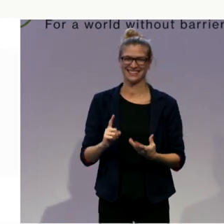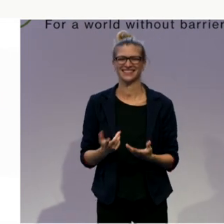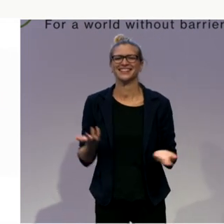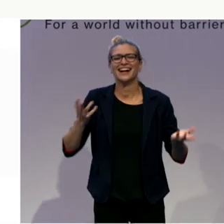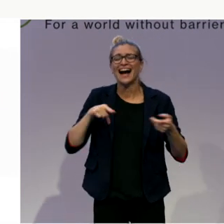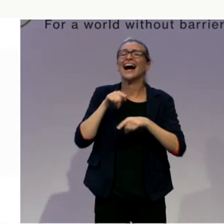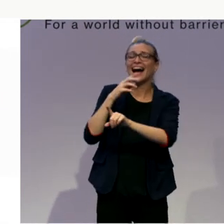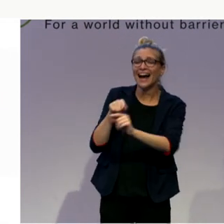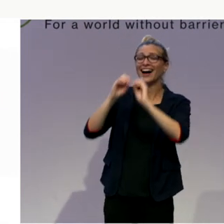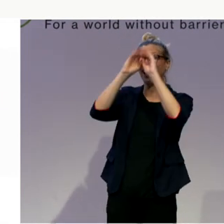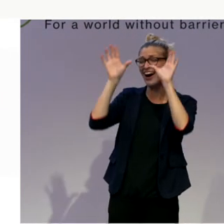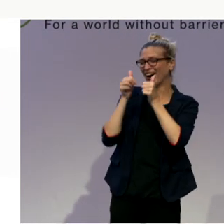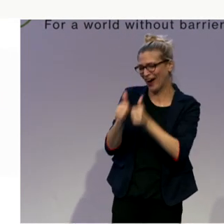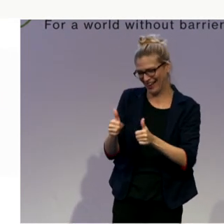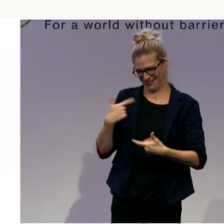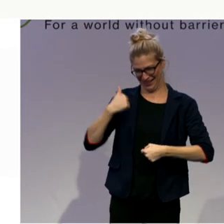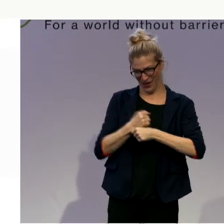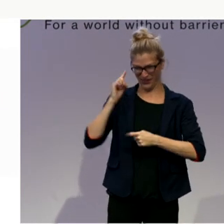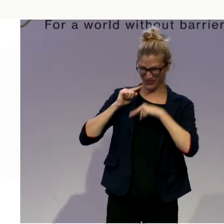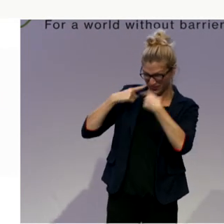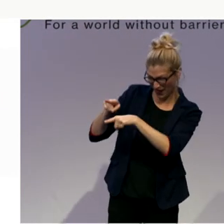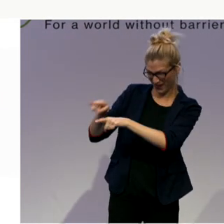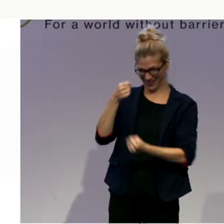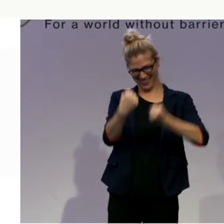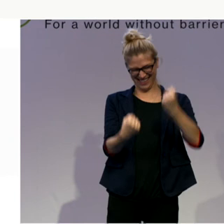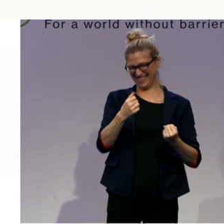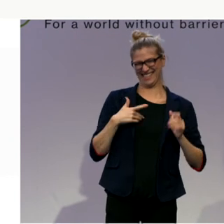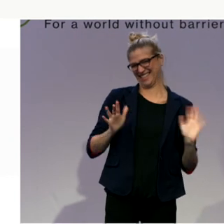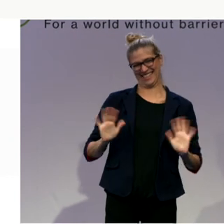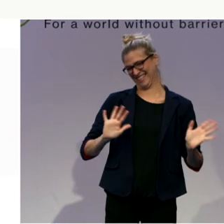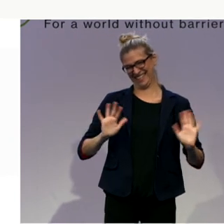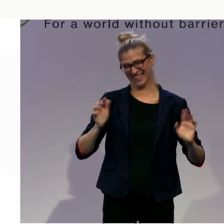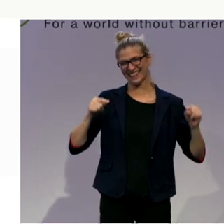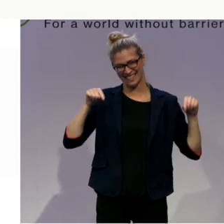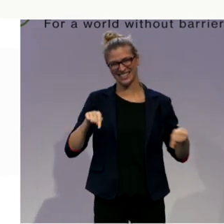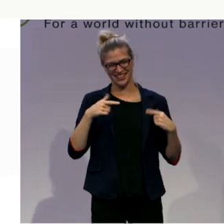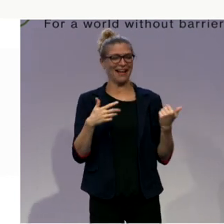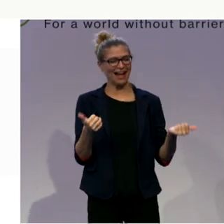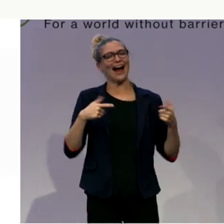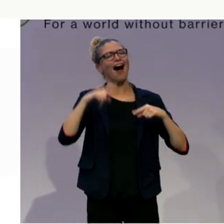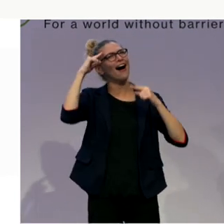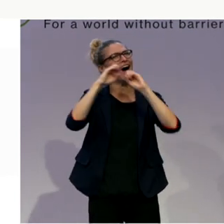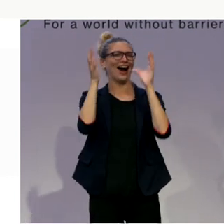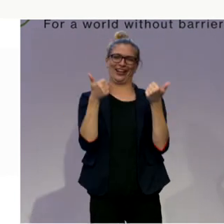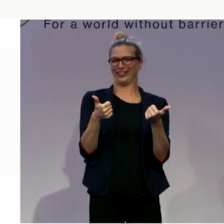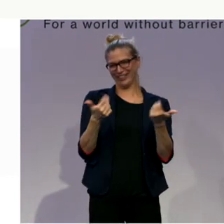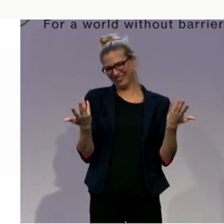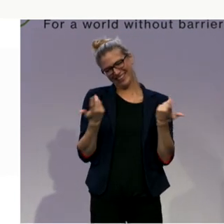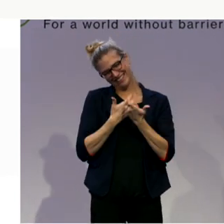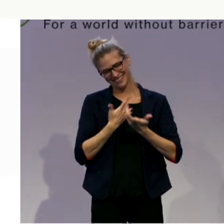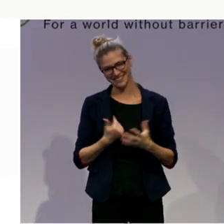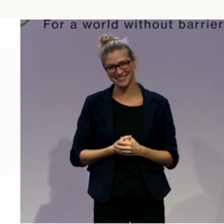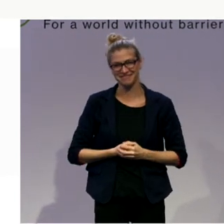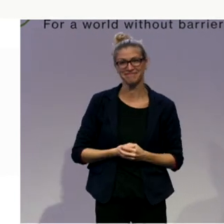present us when it comes to personal assistance. Then he could enjoy it and could talk to it. And his personal assistant could be